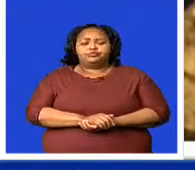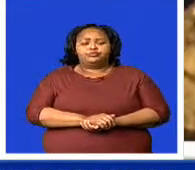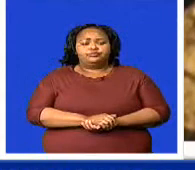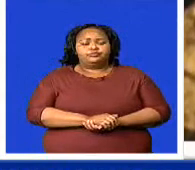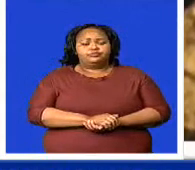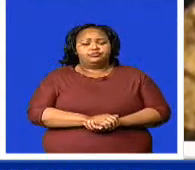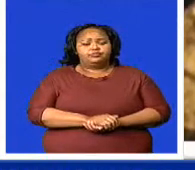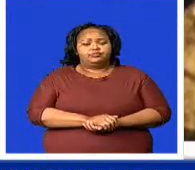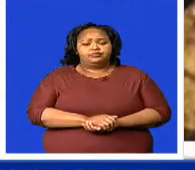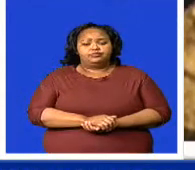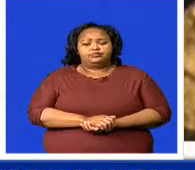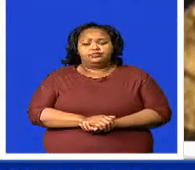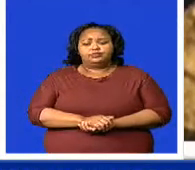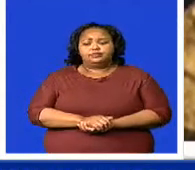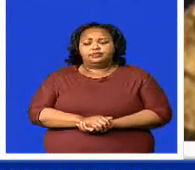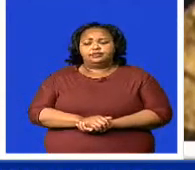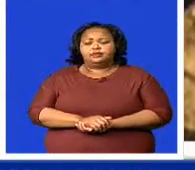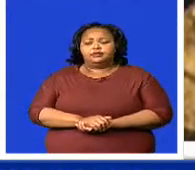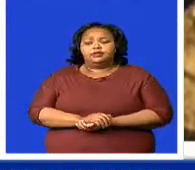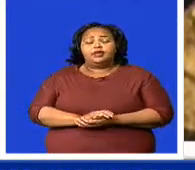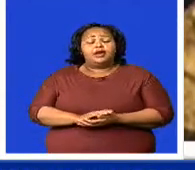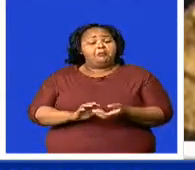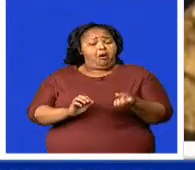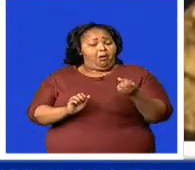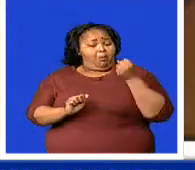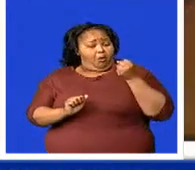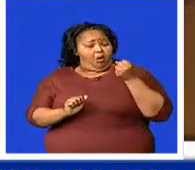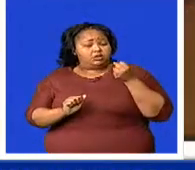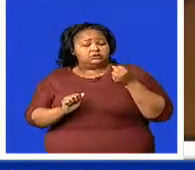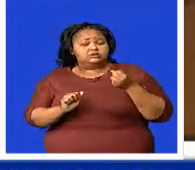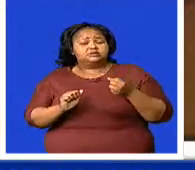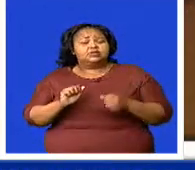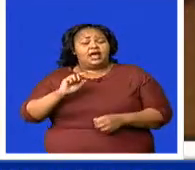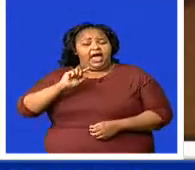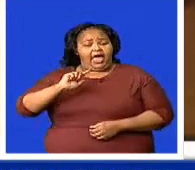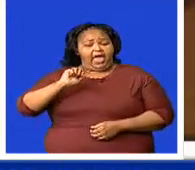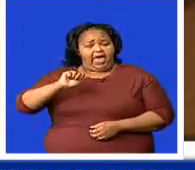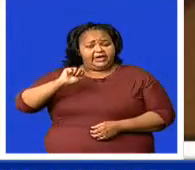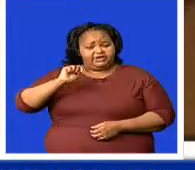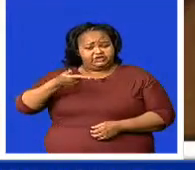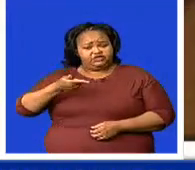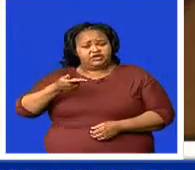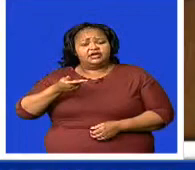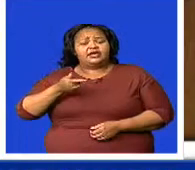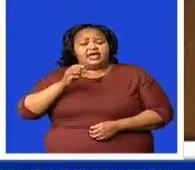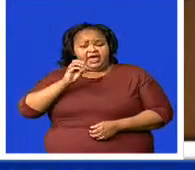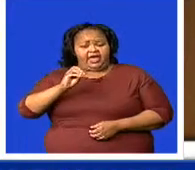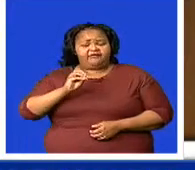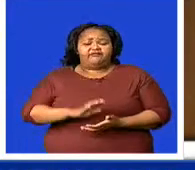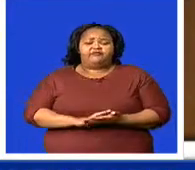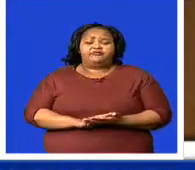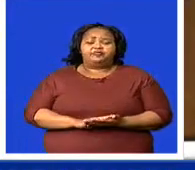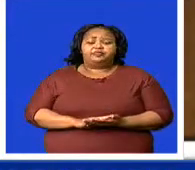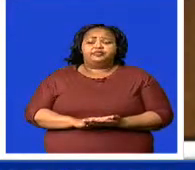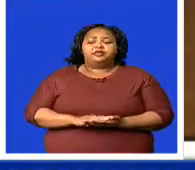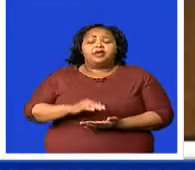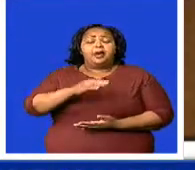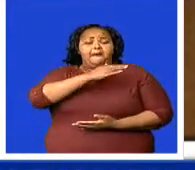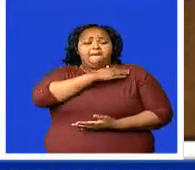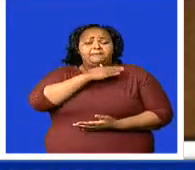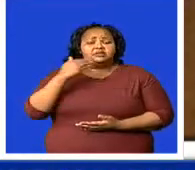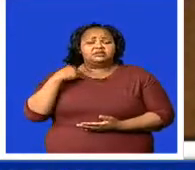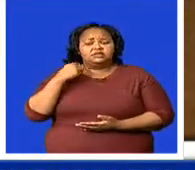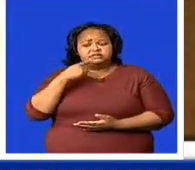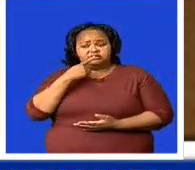are being reserved by the judiciary. The minister also said she would note advice